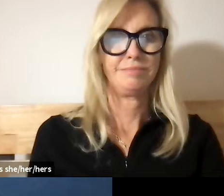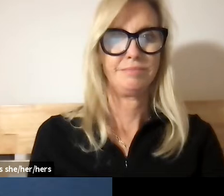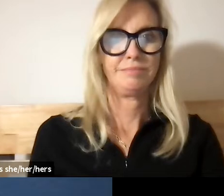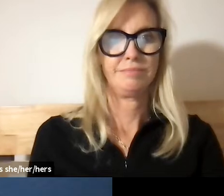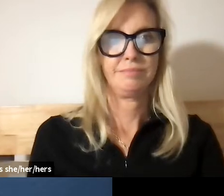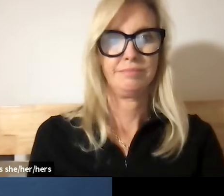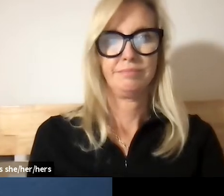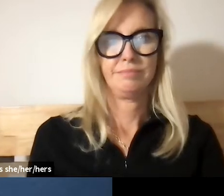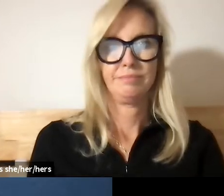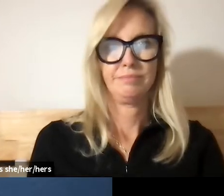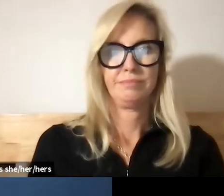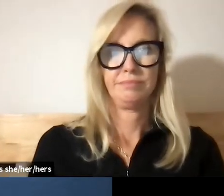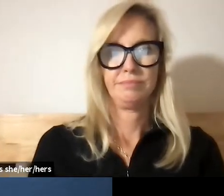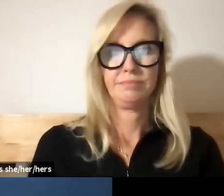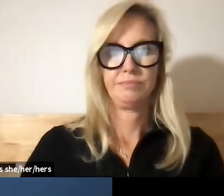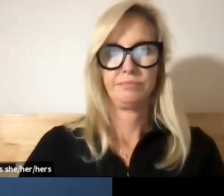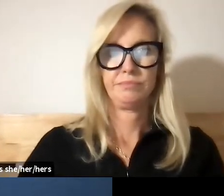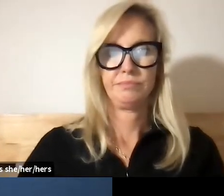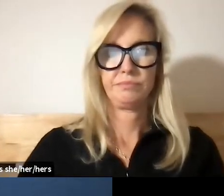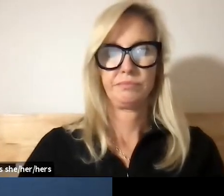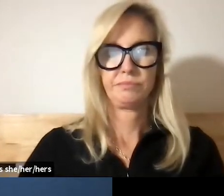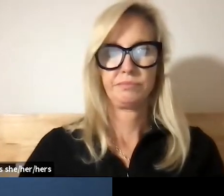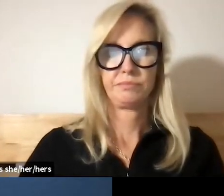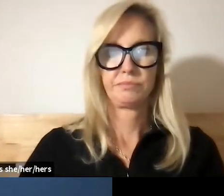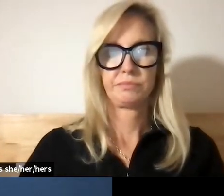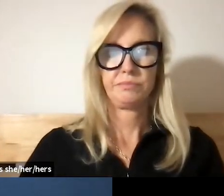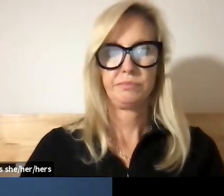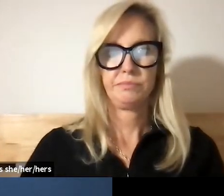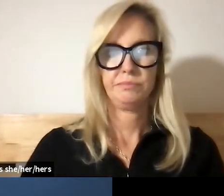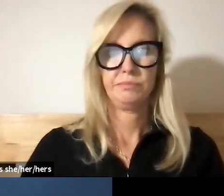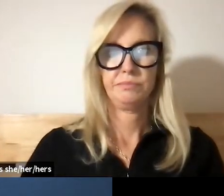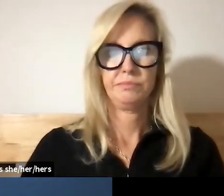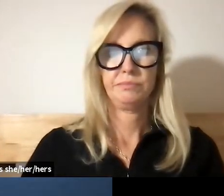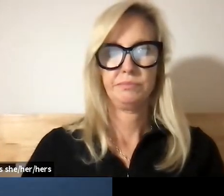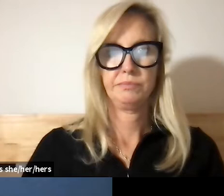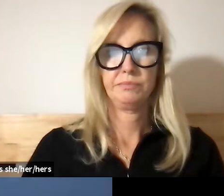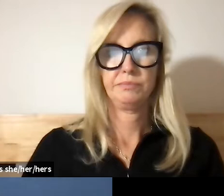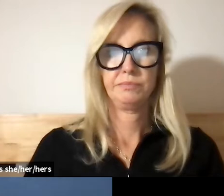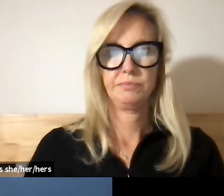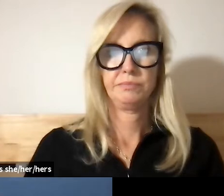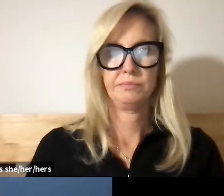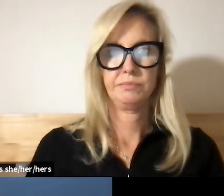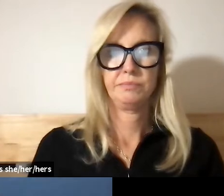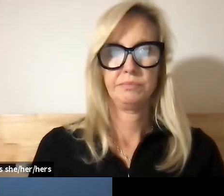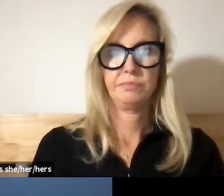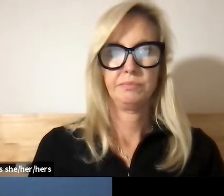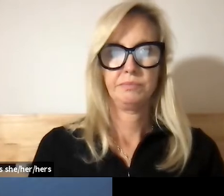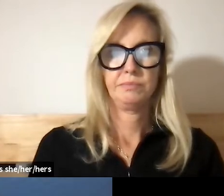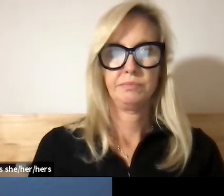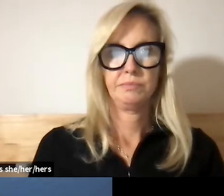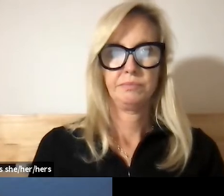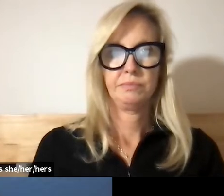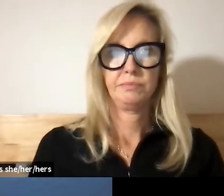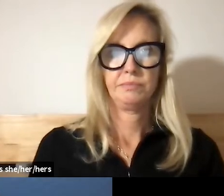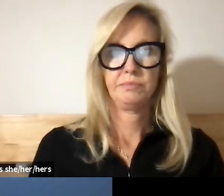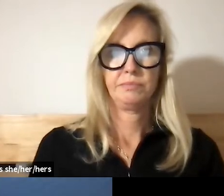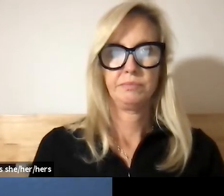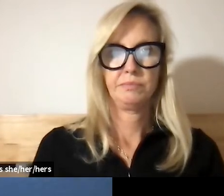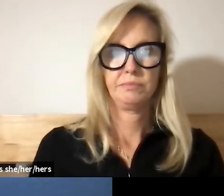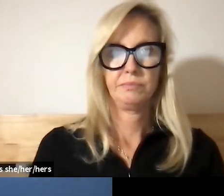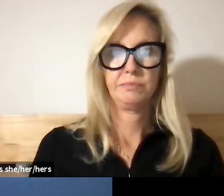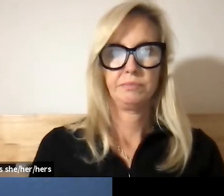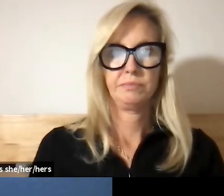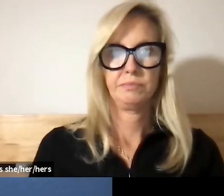is activated by district staff and the speaker will be notified that they can now unmute themselves in order to begin speaking